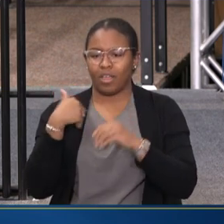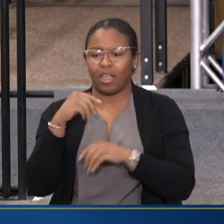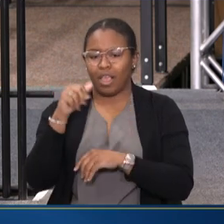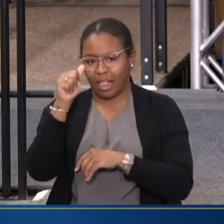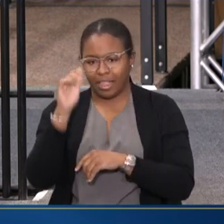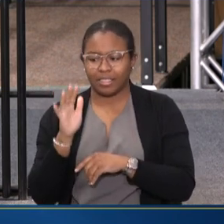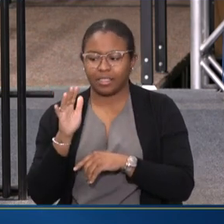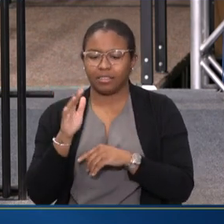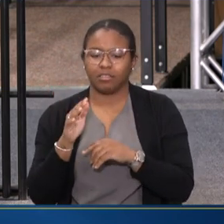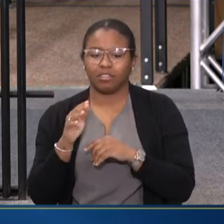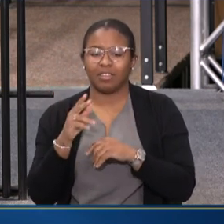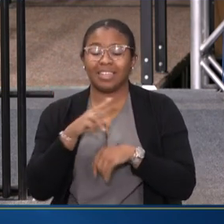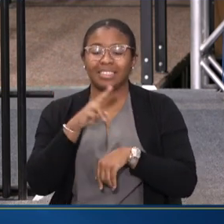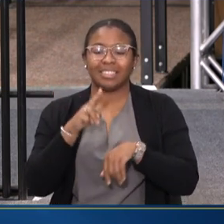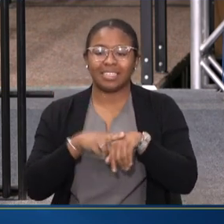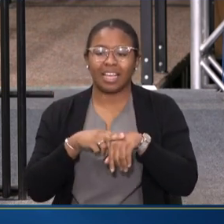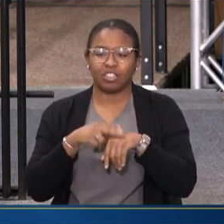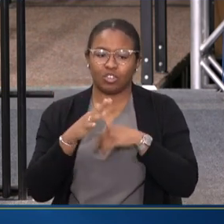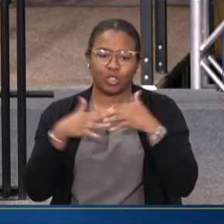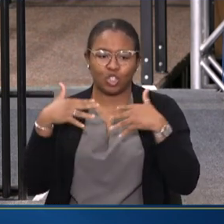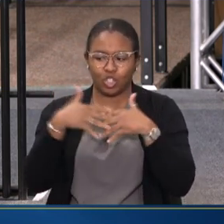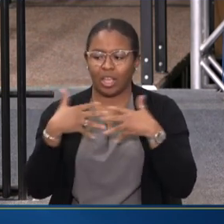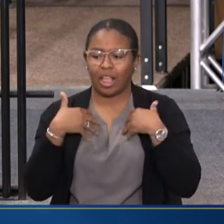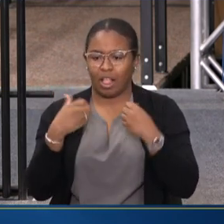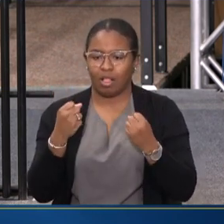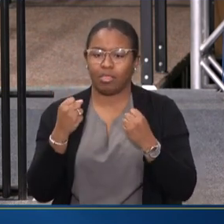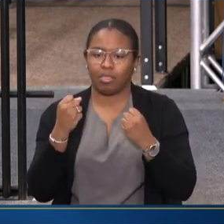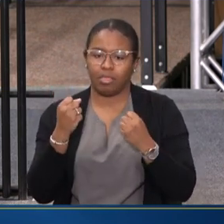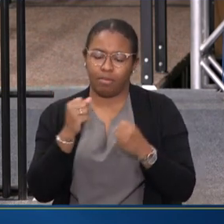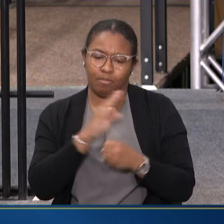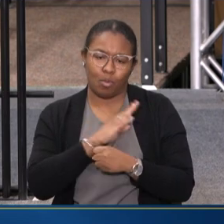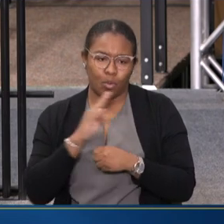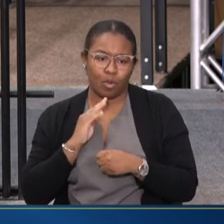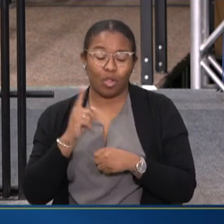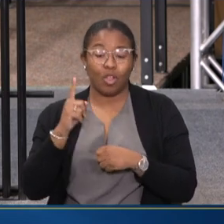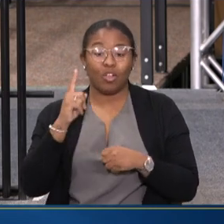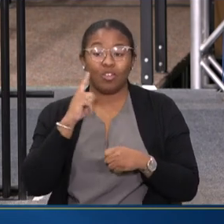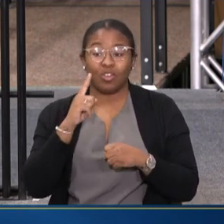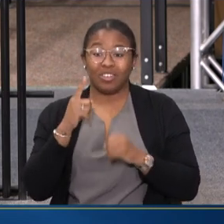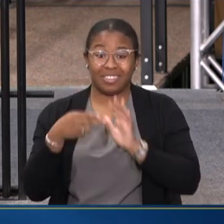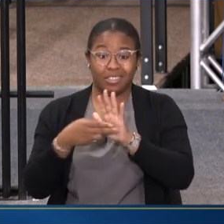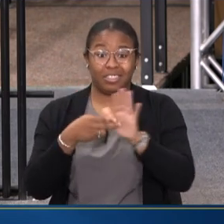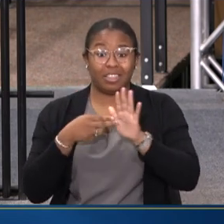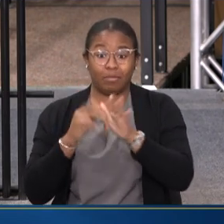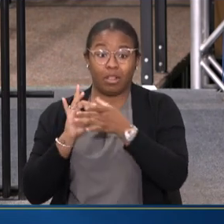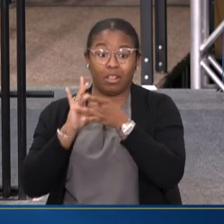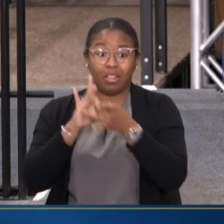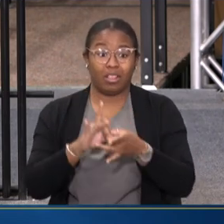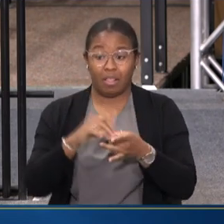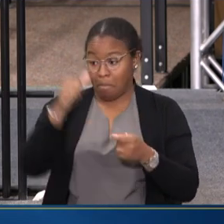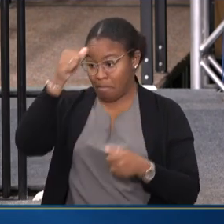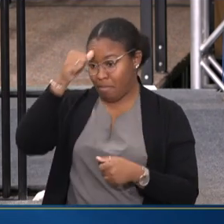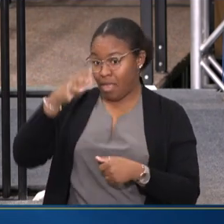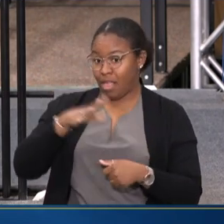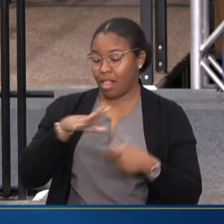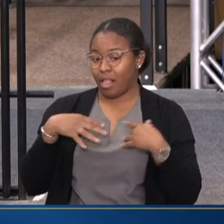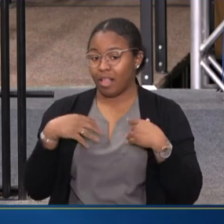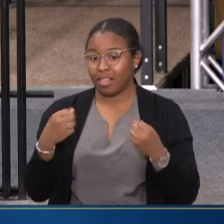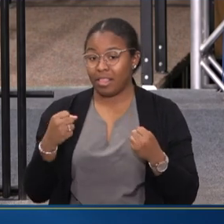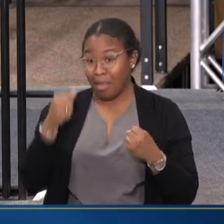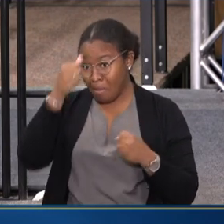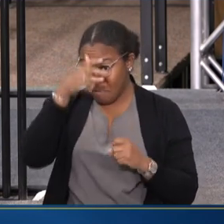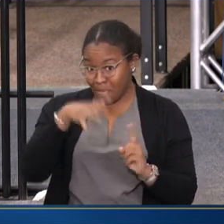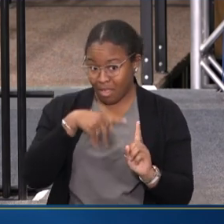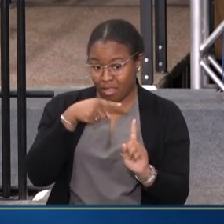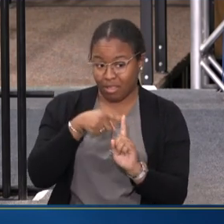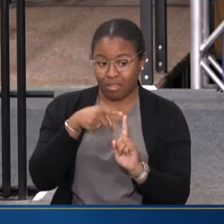ALASKA, WITH THE NATIONAL INDIAN HEALTH BOARD. IT'S JUST THE STIGMA ASSOCIATED AROUND MEN'S HEALTH, AND MEN IN